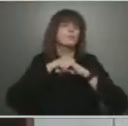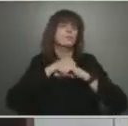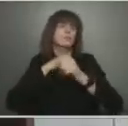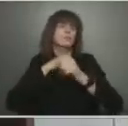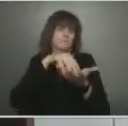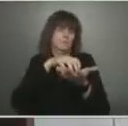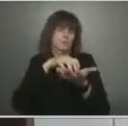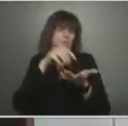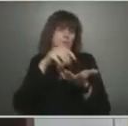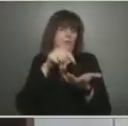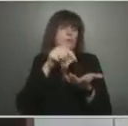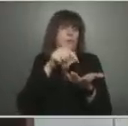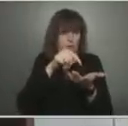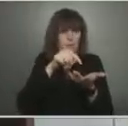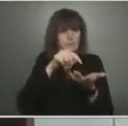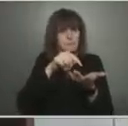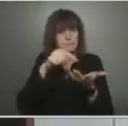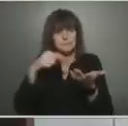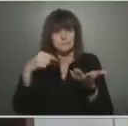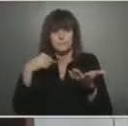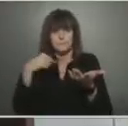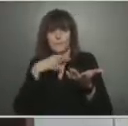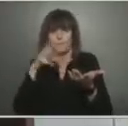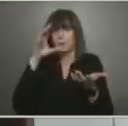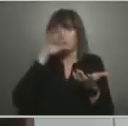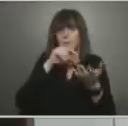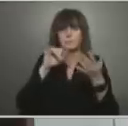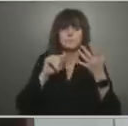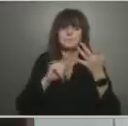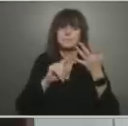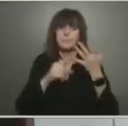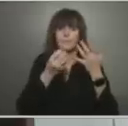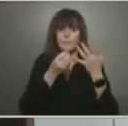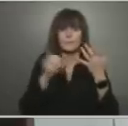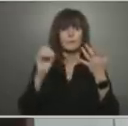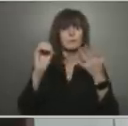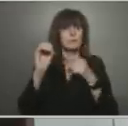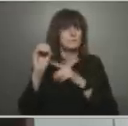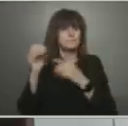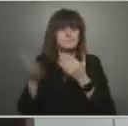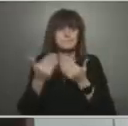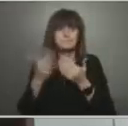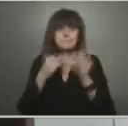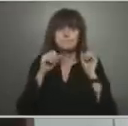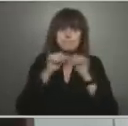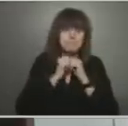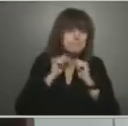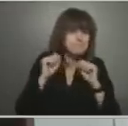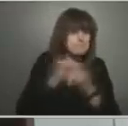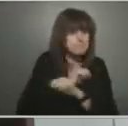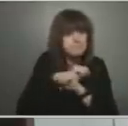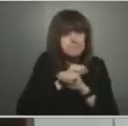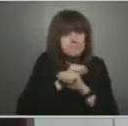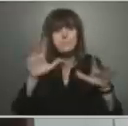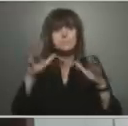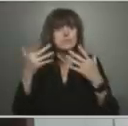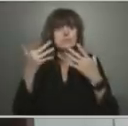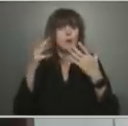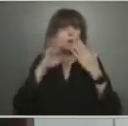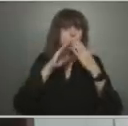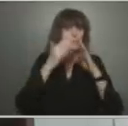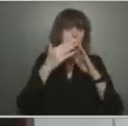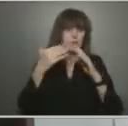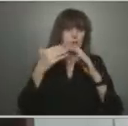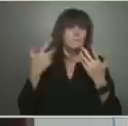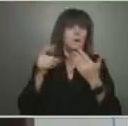Omicron's transmissibility, there is an ongoing risk in our communities, and we must individually try to